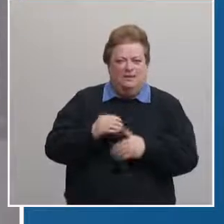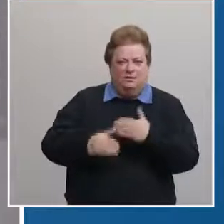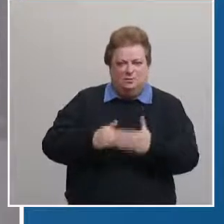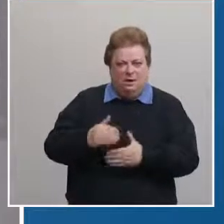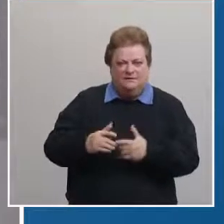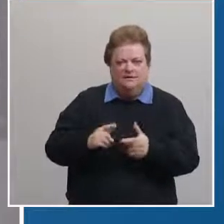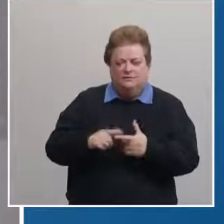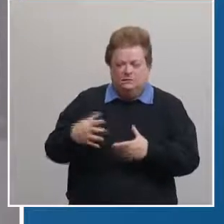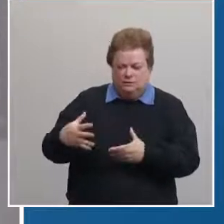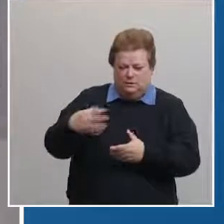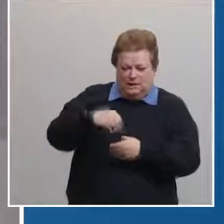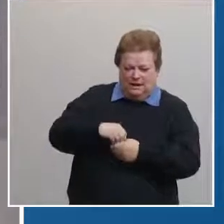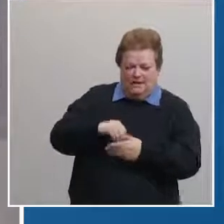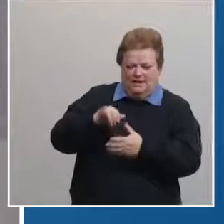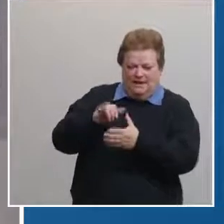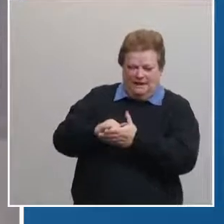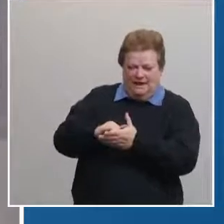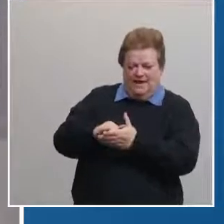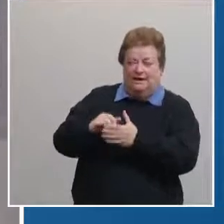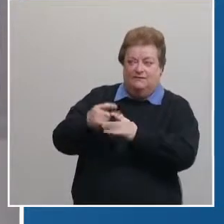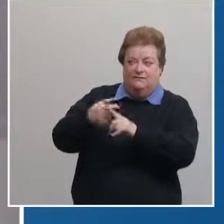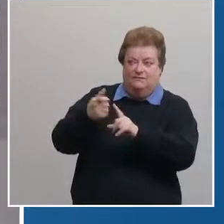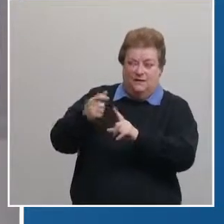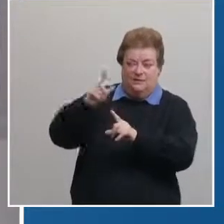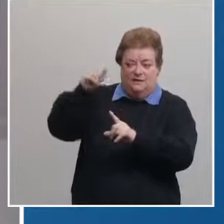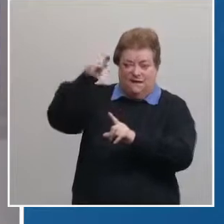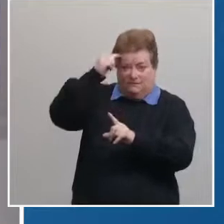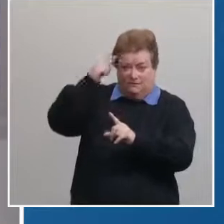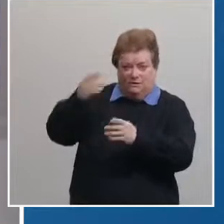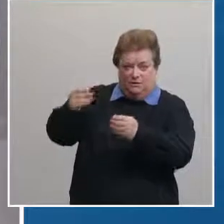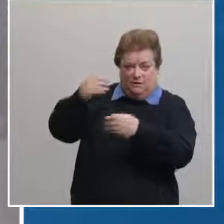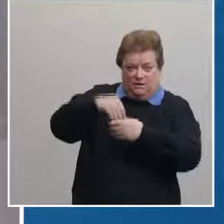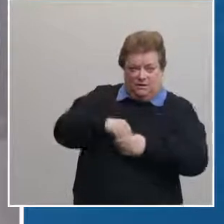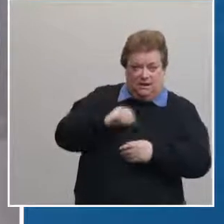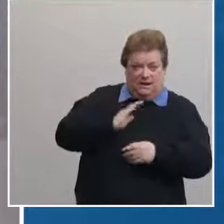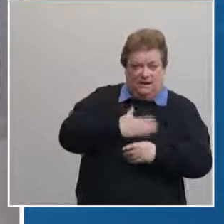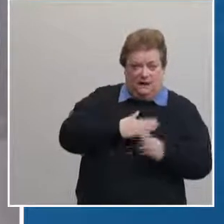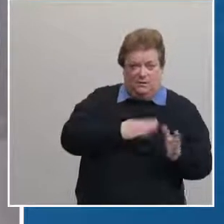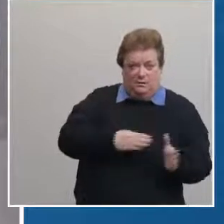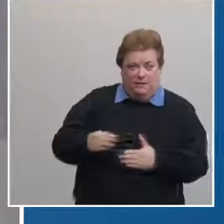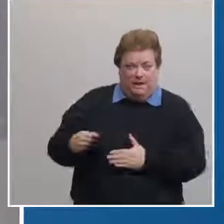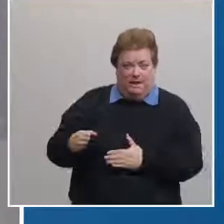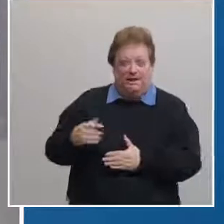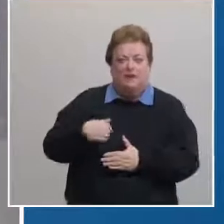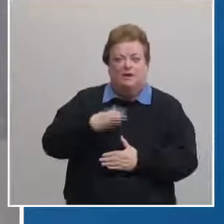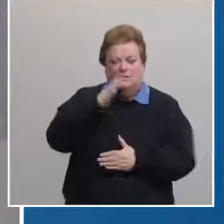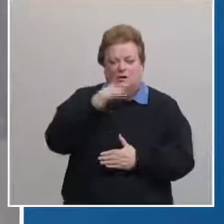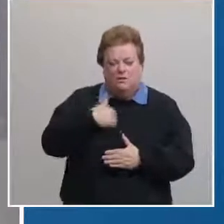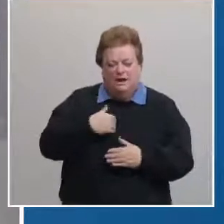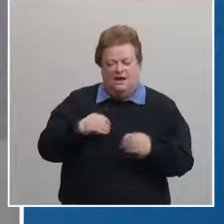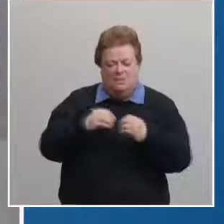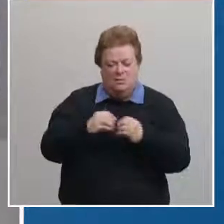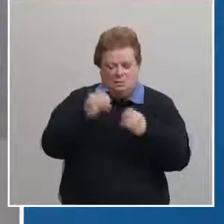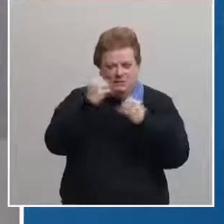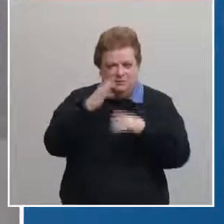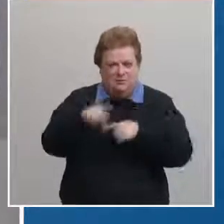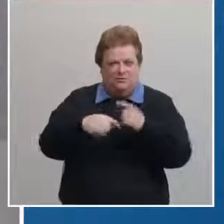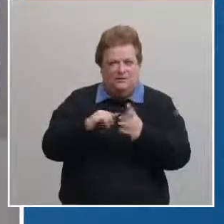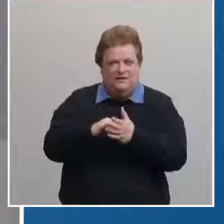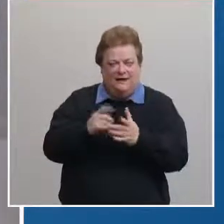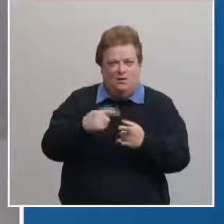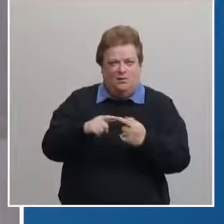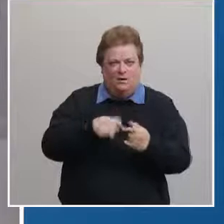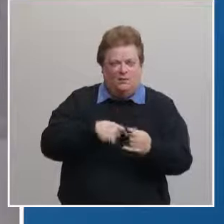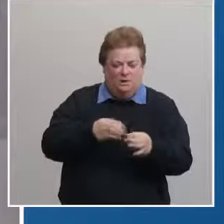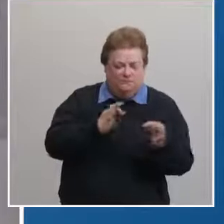directive into our phase for 1b and we will outline additional details as soon as they are finalized the